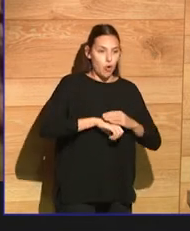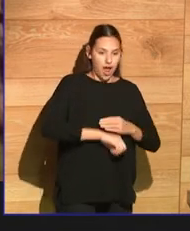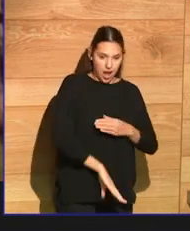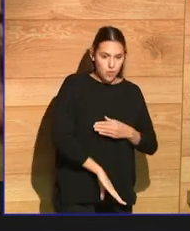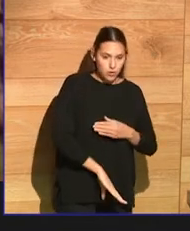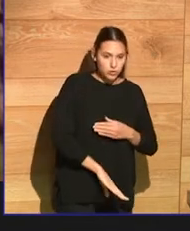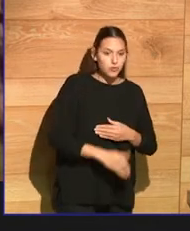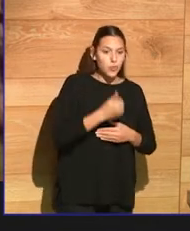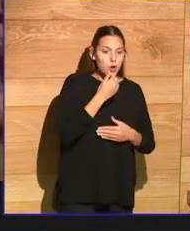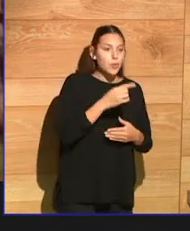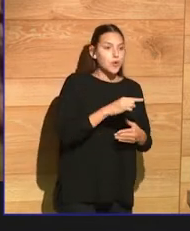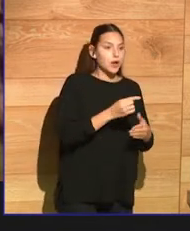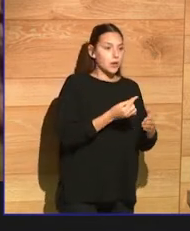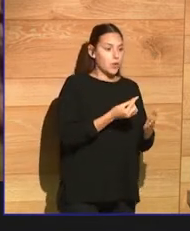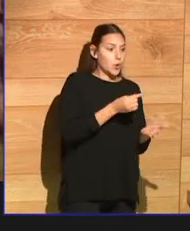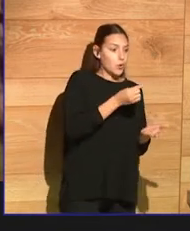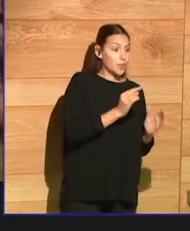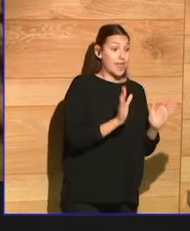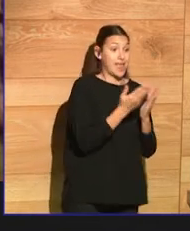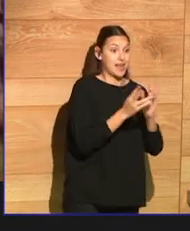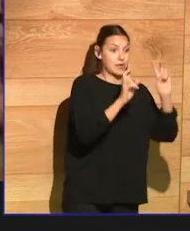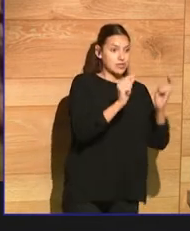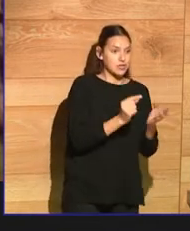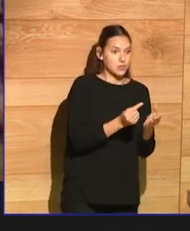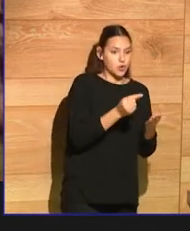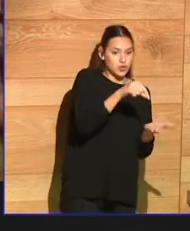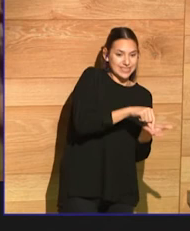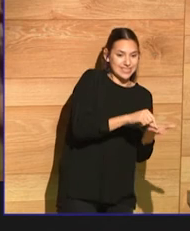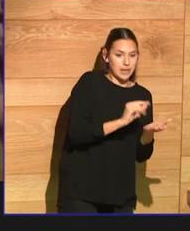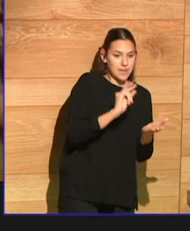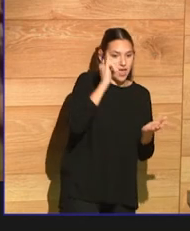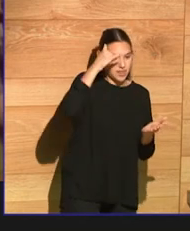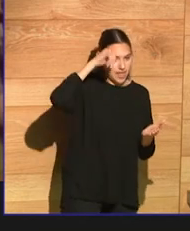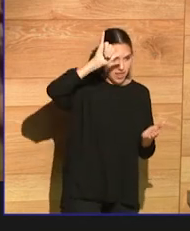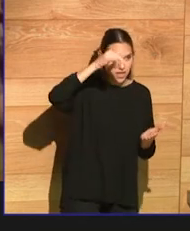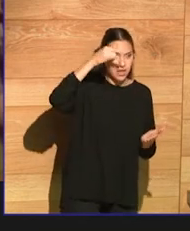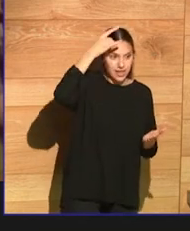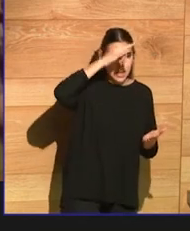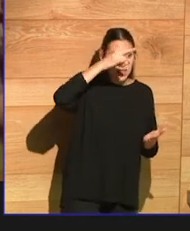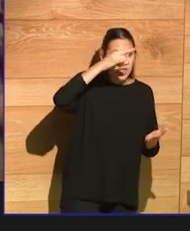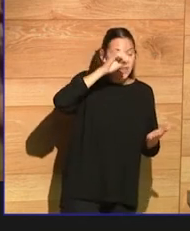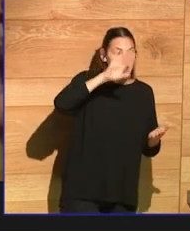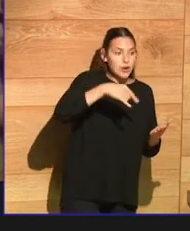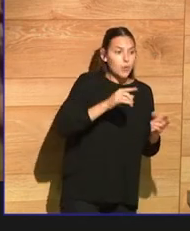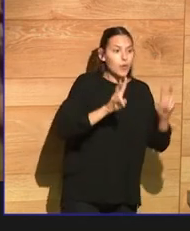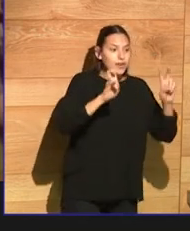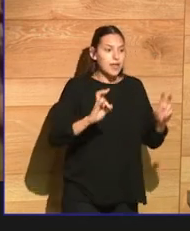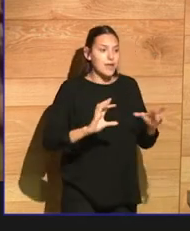women's health care. And it just takes the idea of women's health care to this incredible exaggeration,